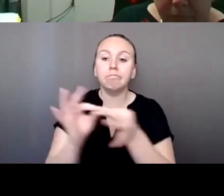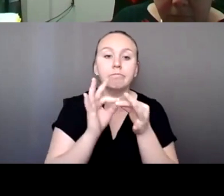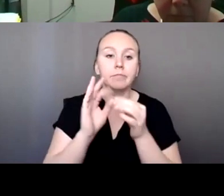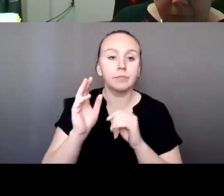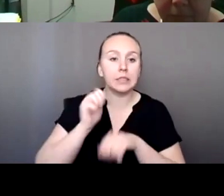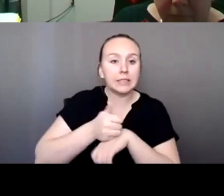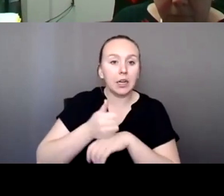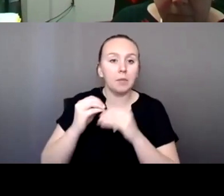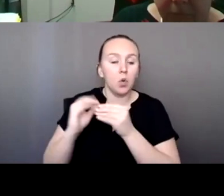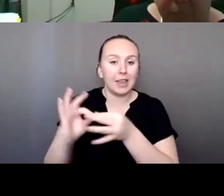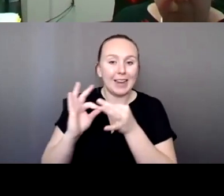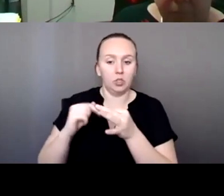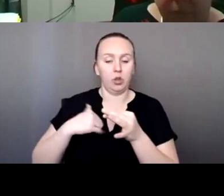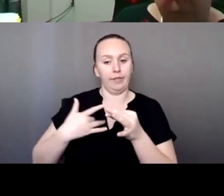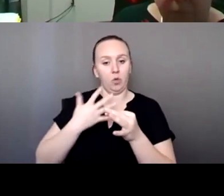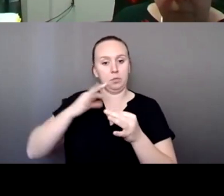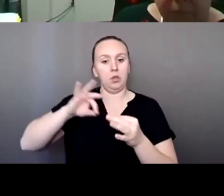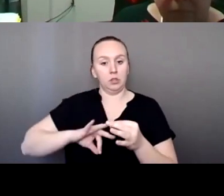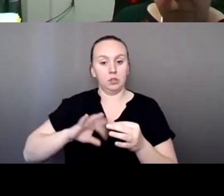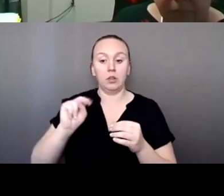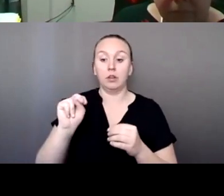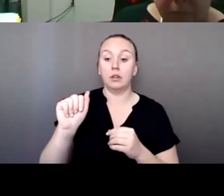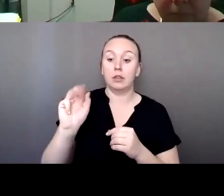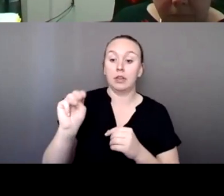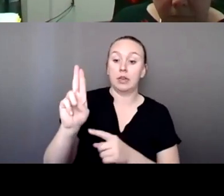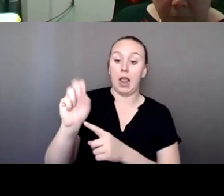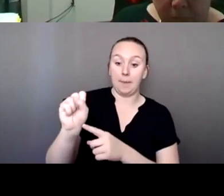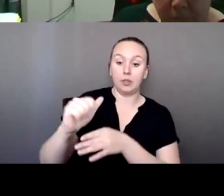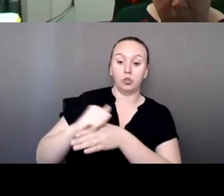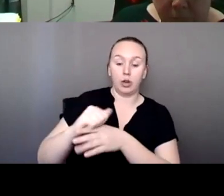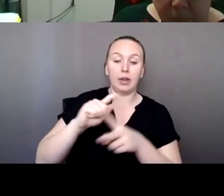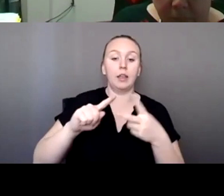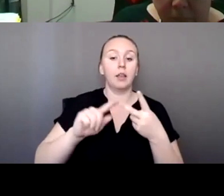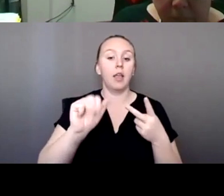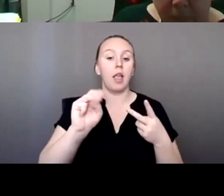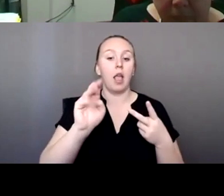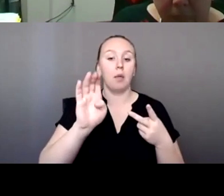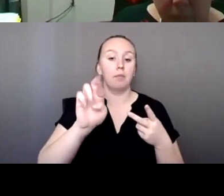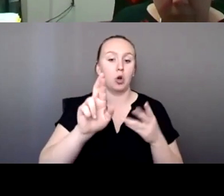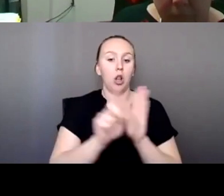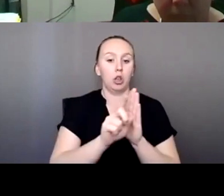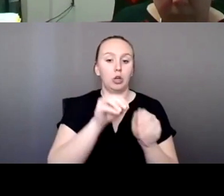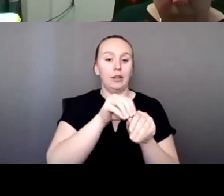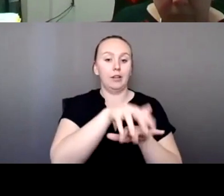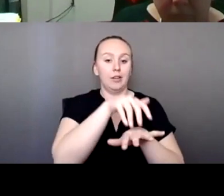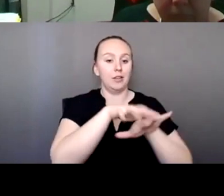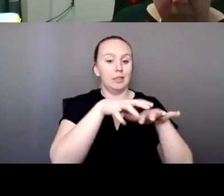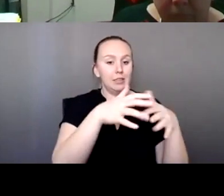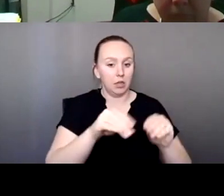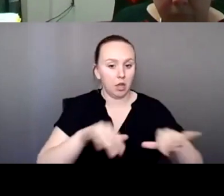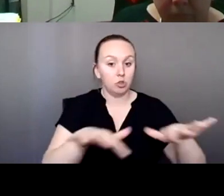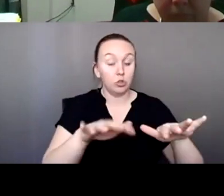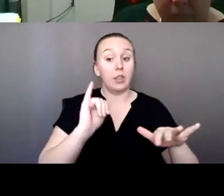really useful. So the NAMIS training and the Amber Alert in Indian country is a resource made available for free